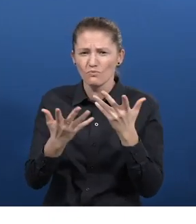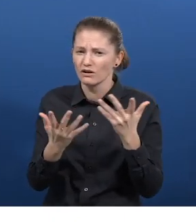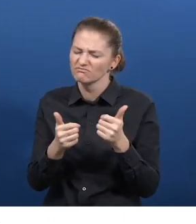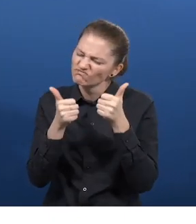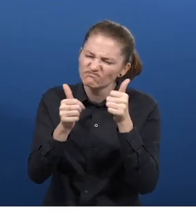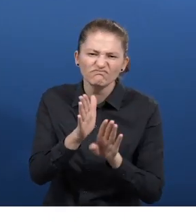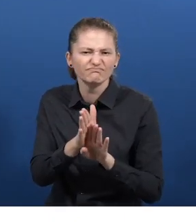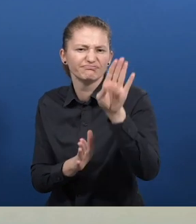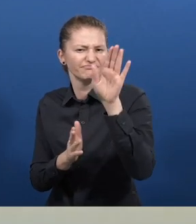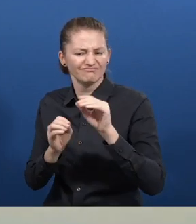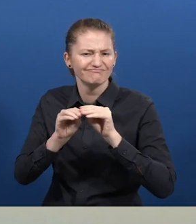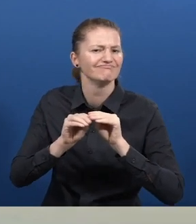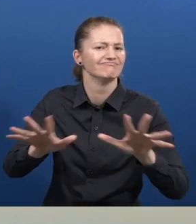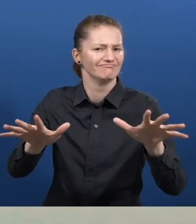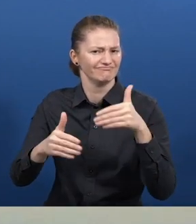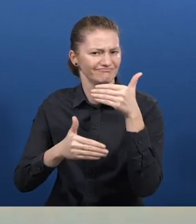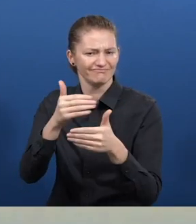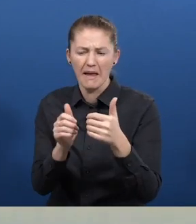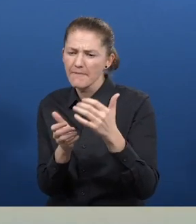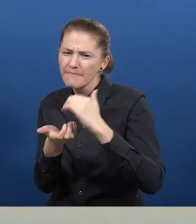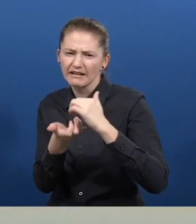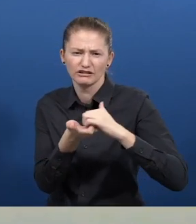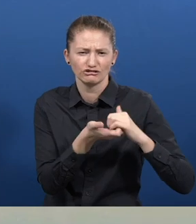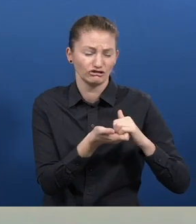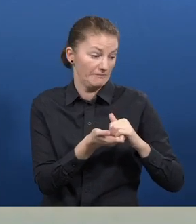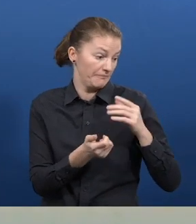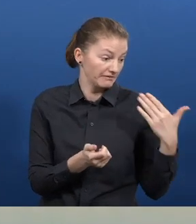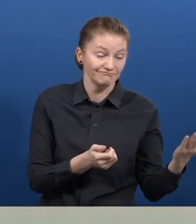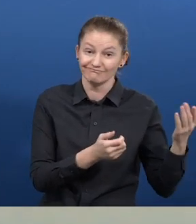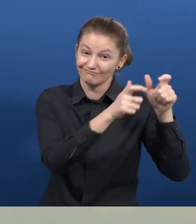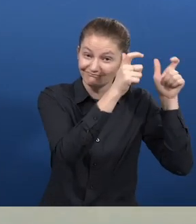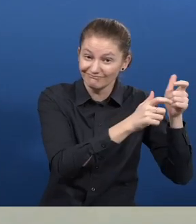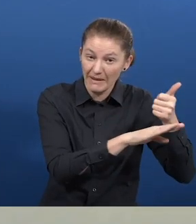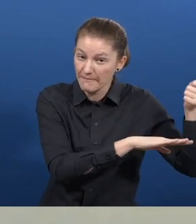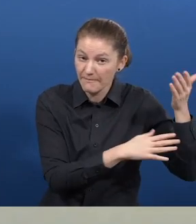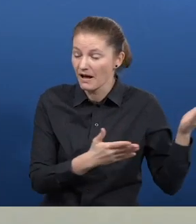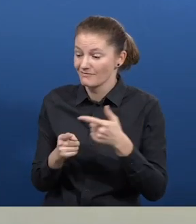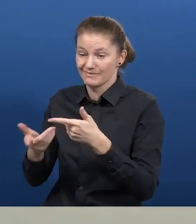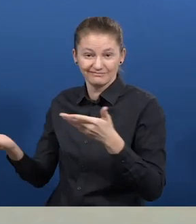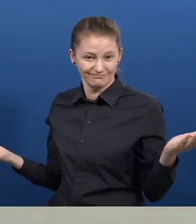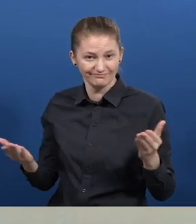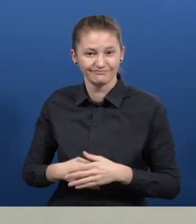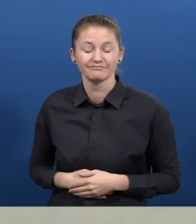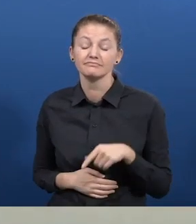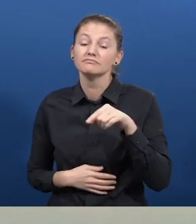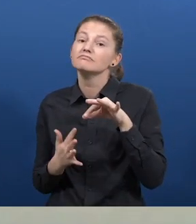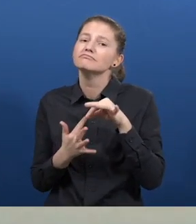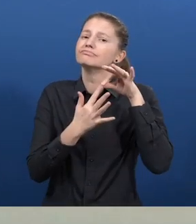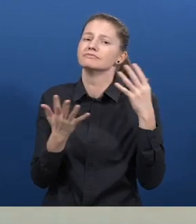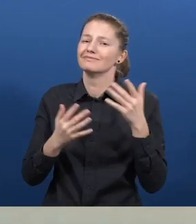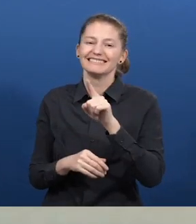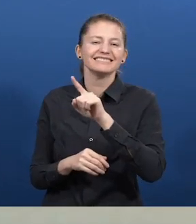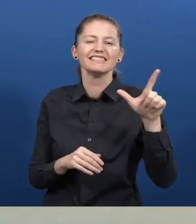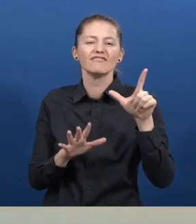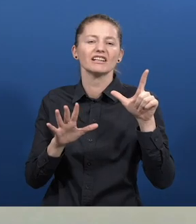Insurance Institute, the Israeli government, as based on years of successful implementation as well as in partnership with employers